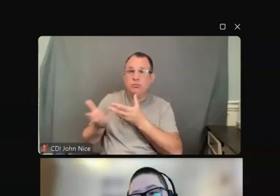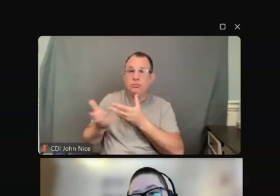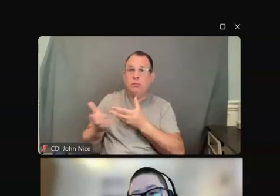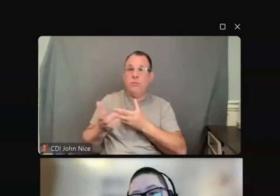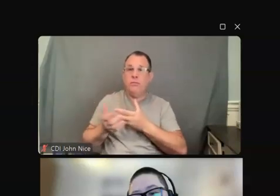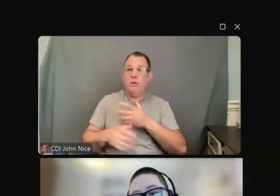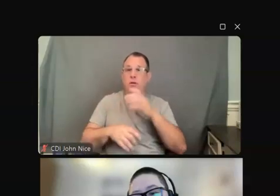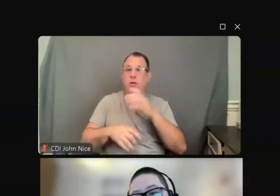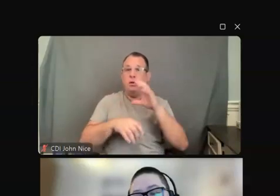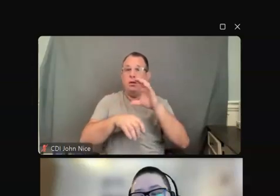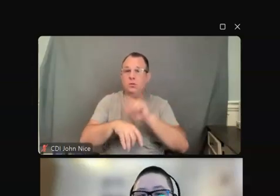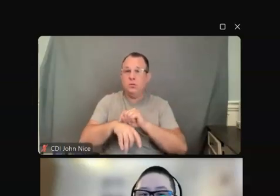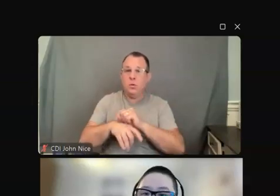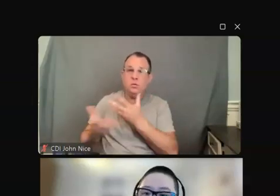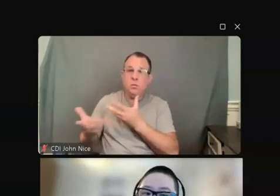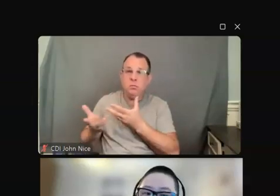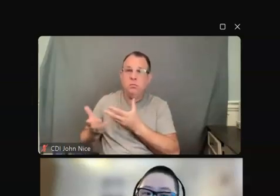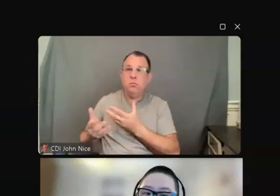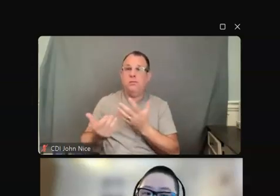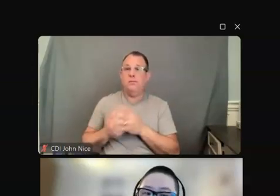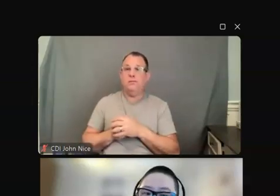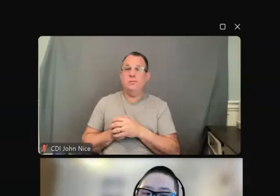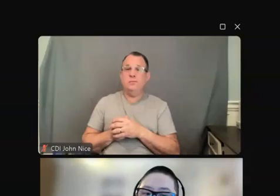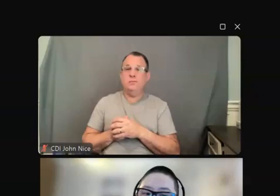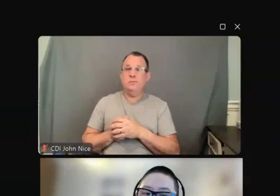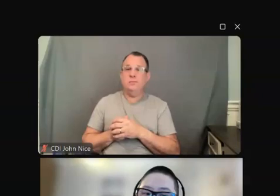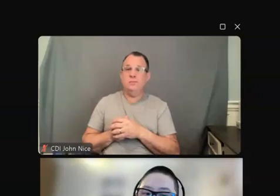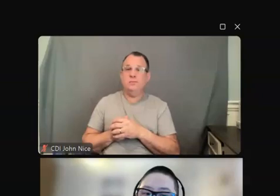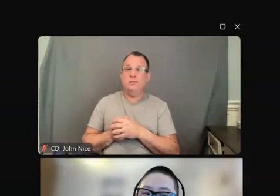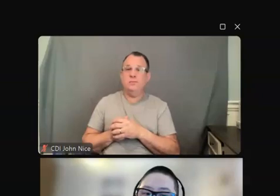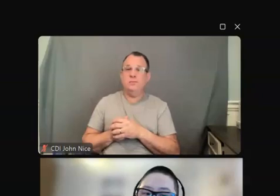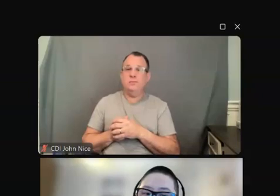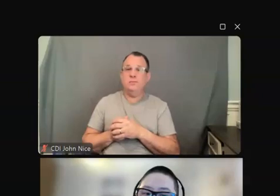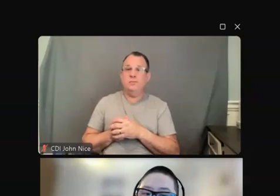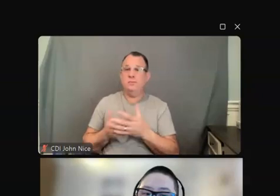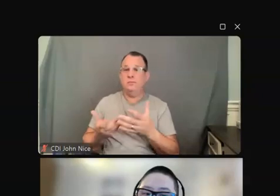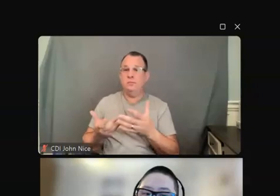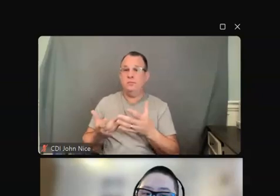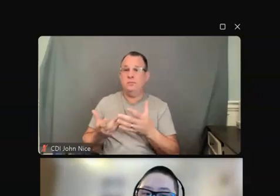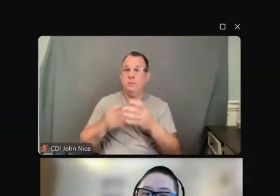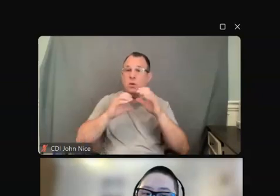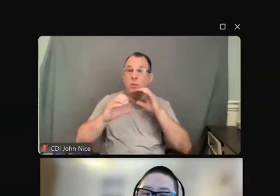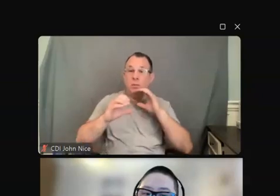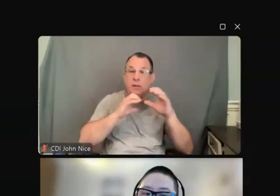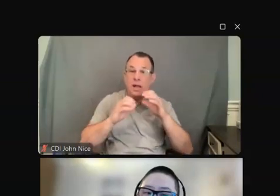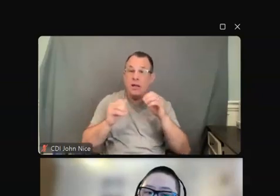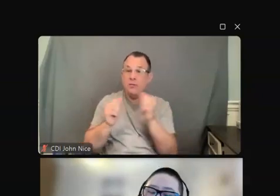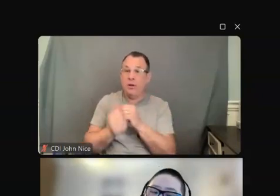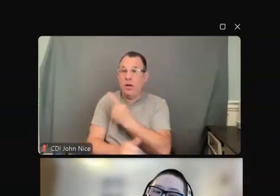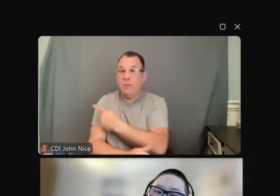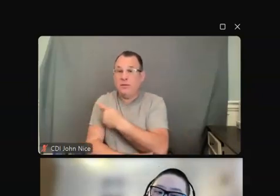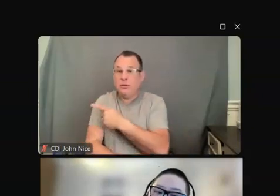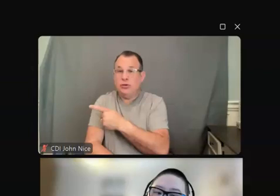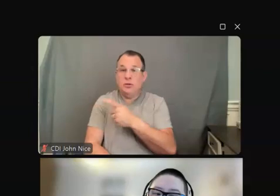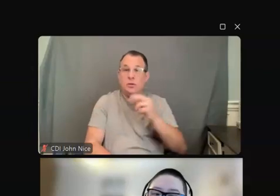much mean the same thing, which is a communication between the provider and the patient that determines